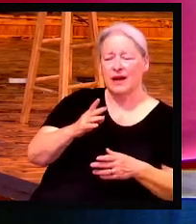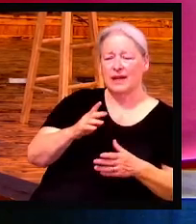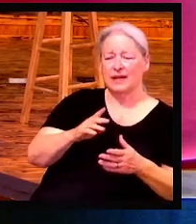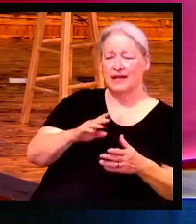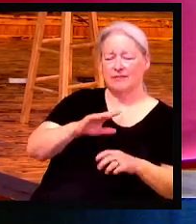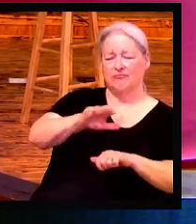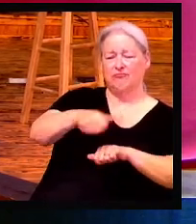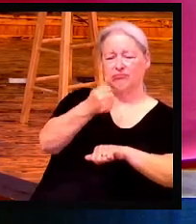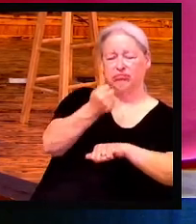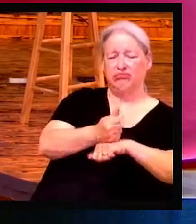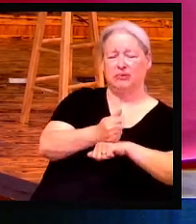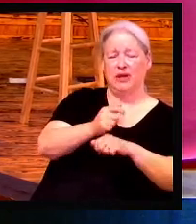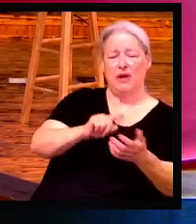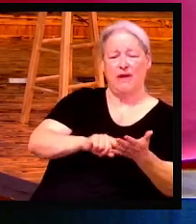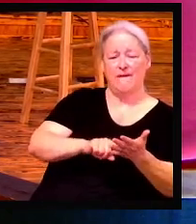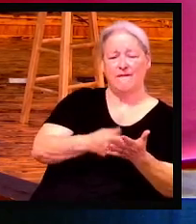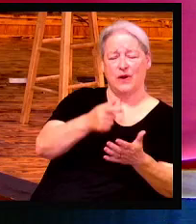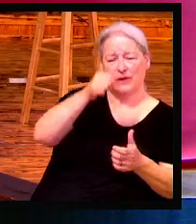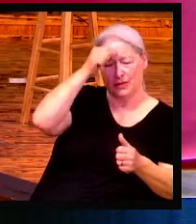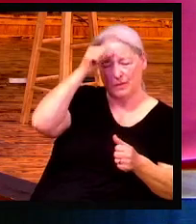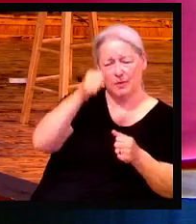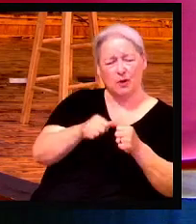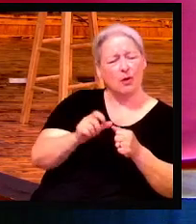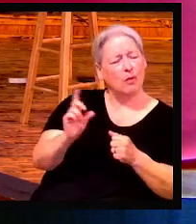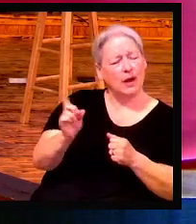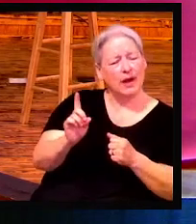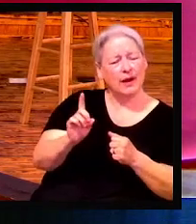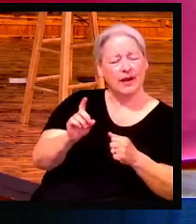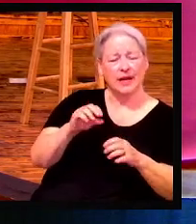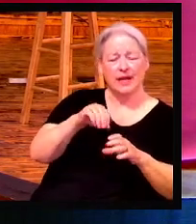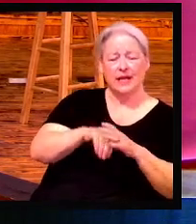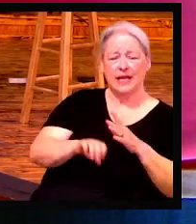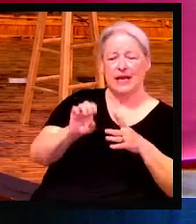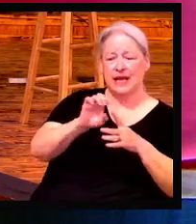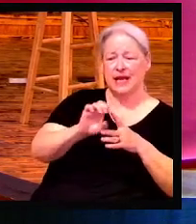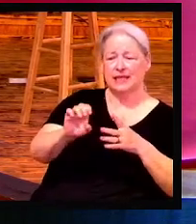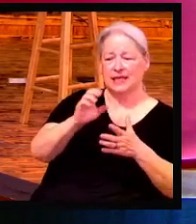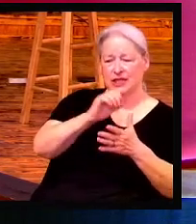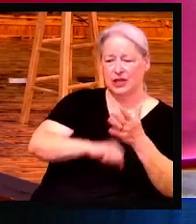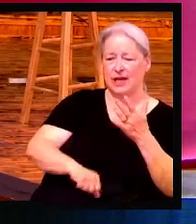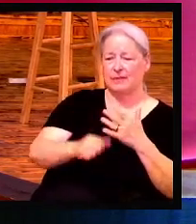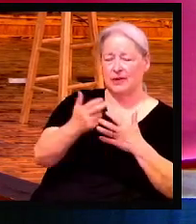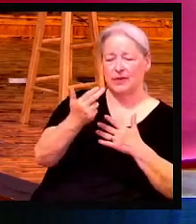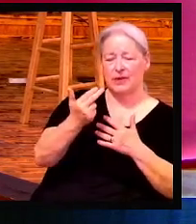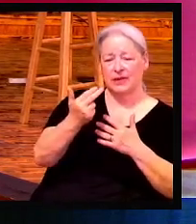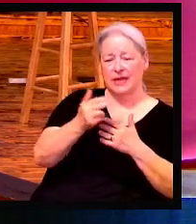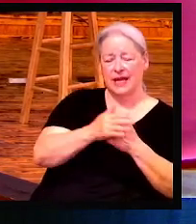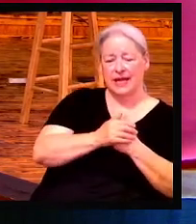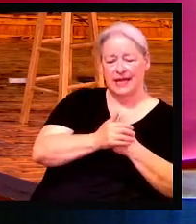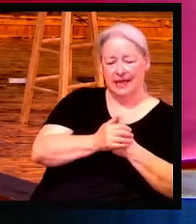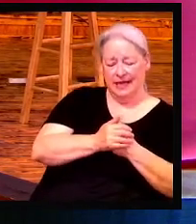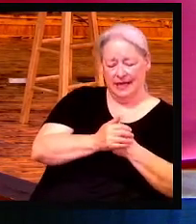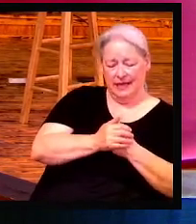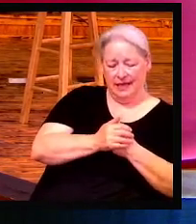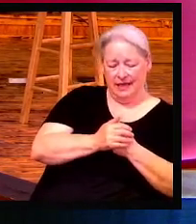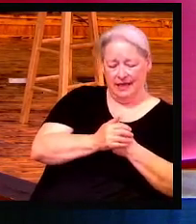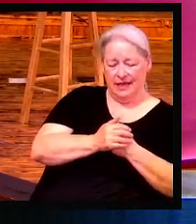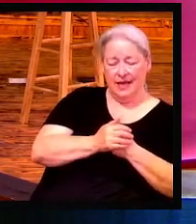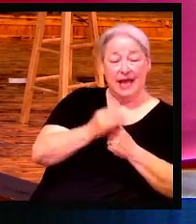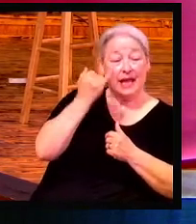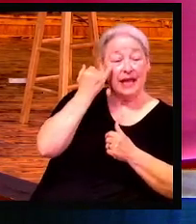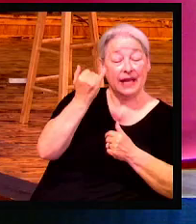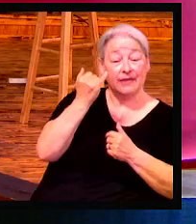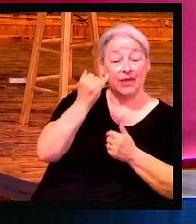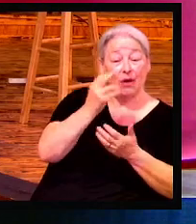In Exodus chapter 3, let's start at verse 13. But before I read, just to let you know, in case you don't, that if the Holy